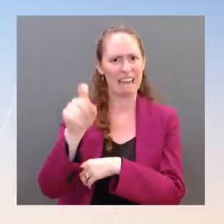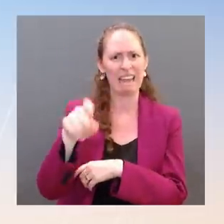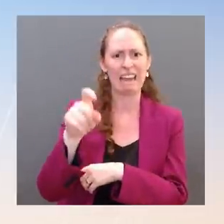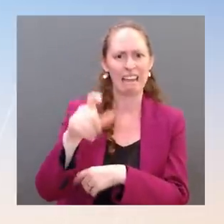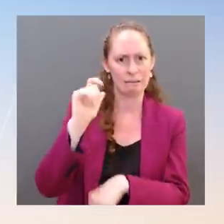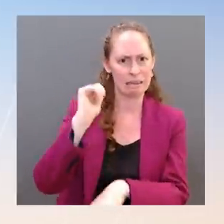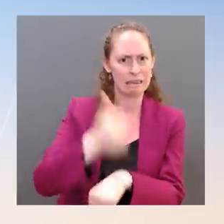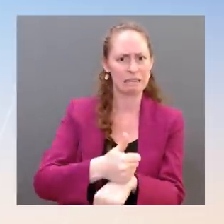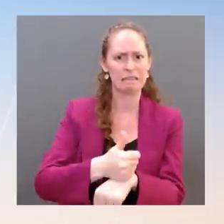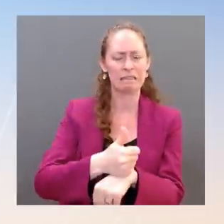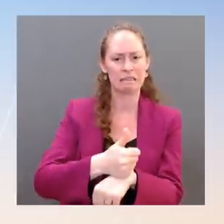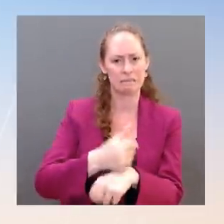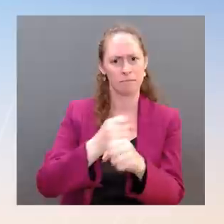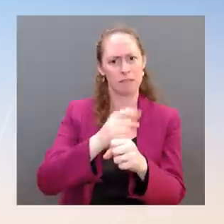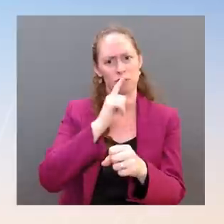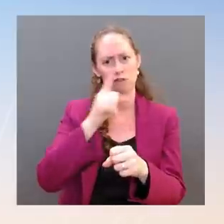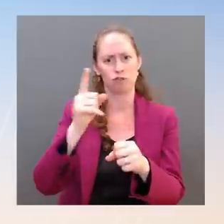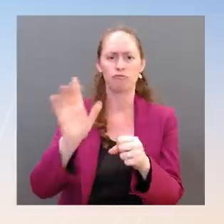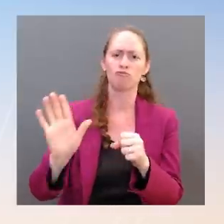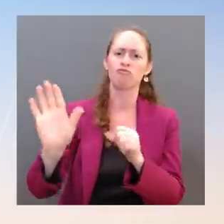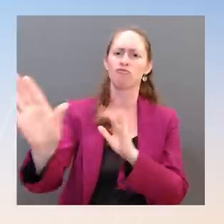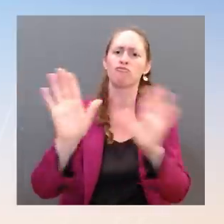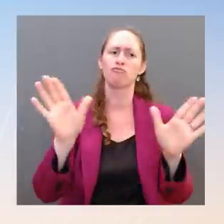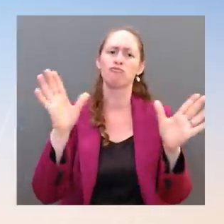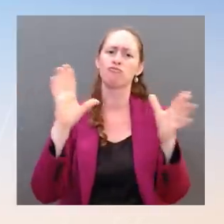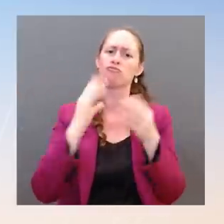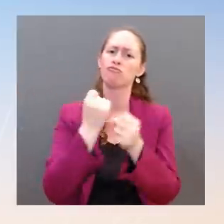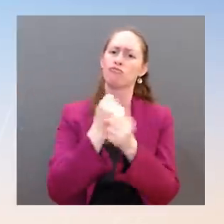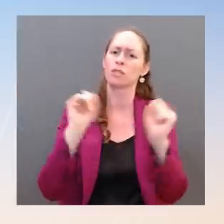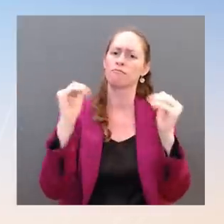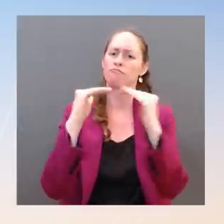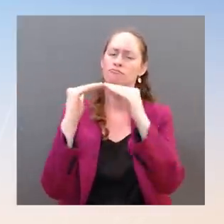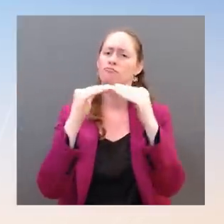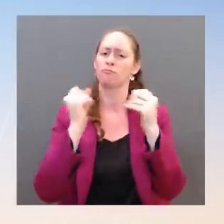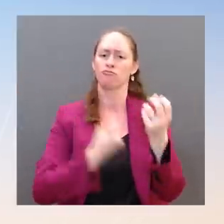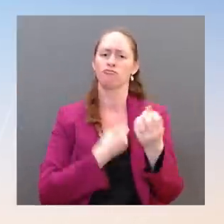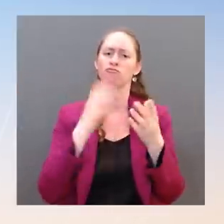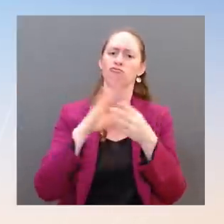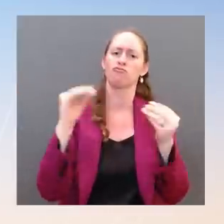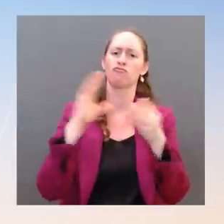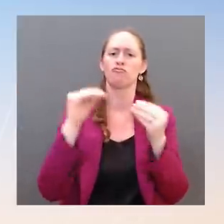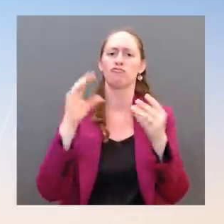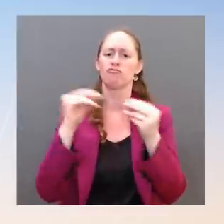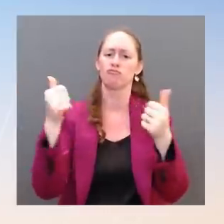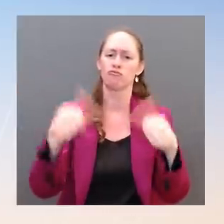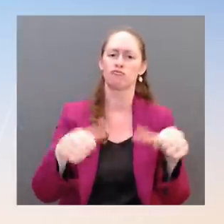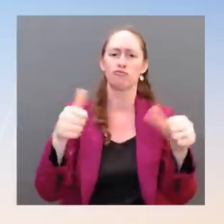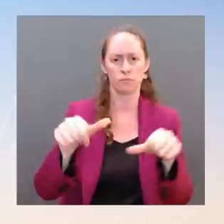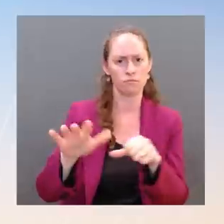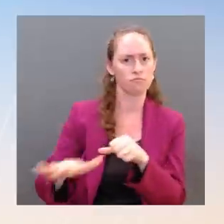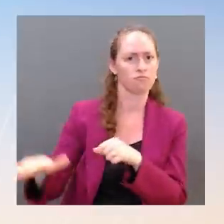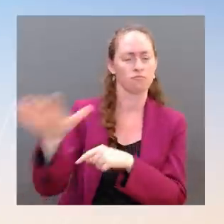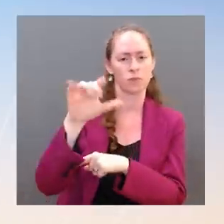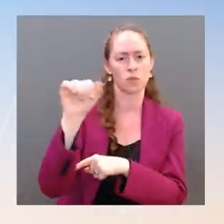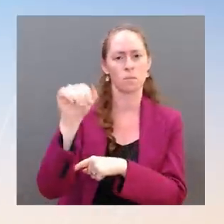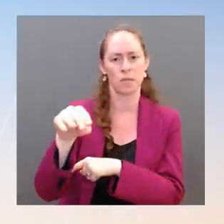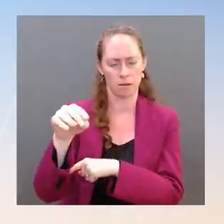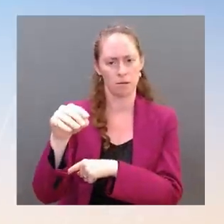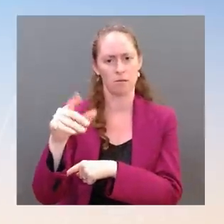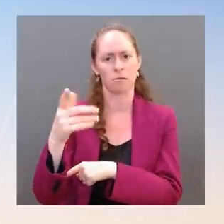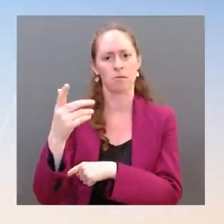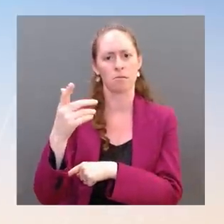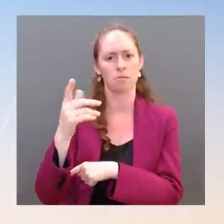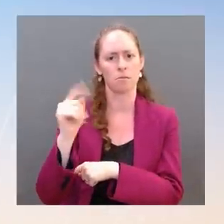across the country and that these platforms are not used for forms of disinformation. So, what changed? Ms. Jean Look, the Department of